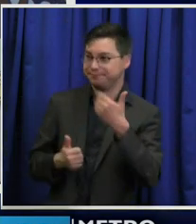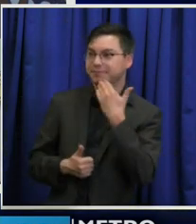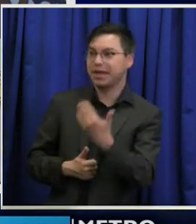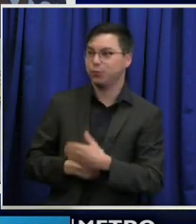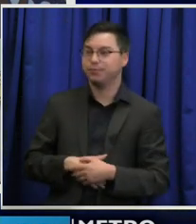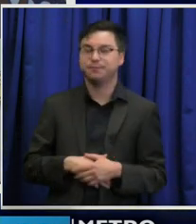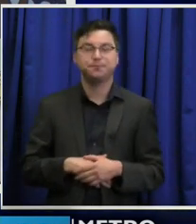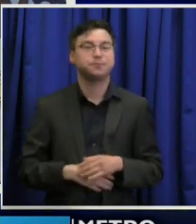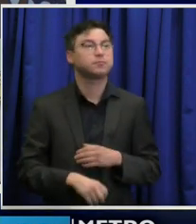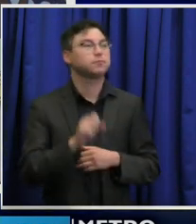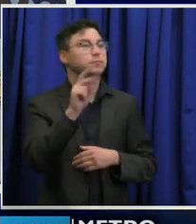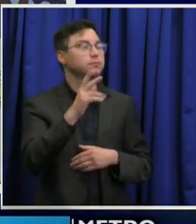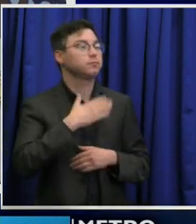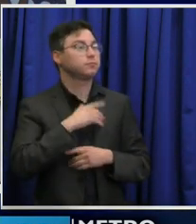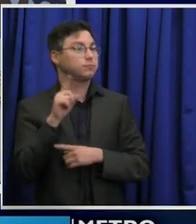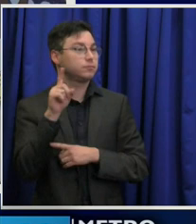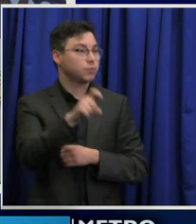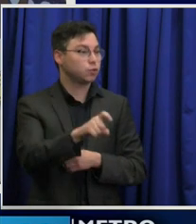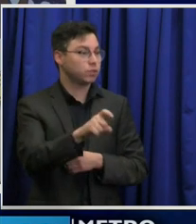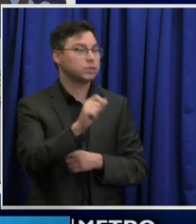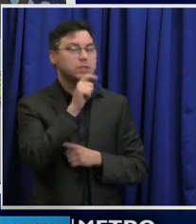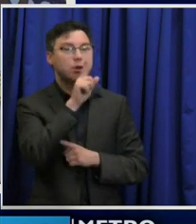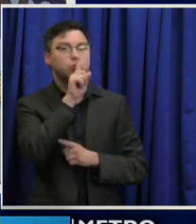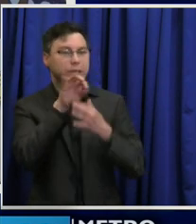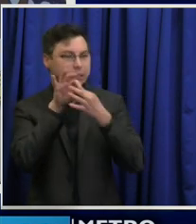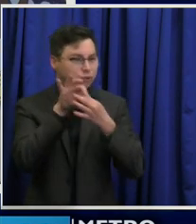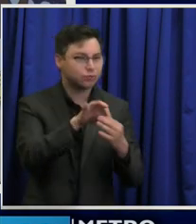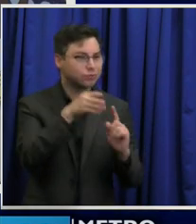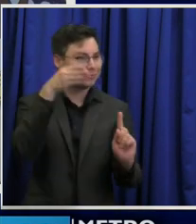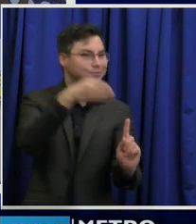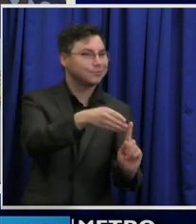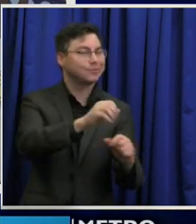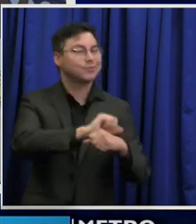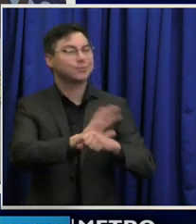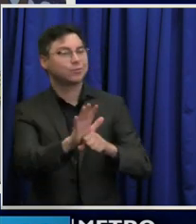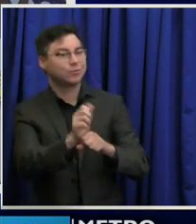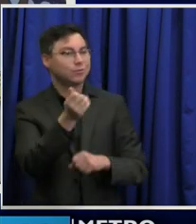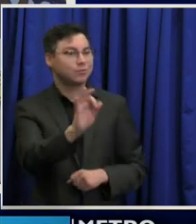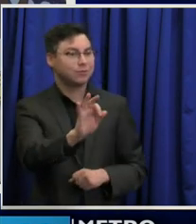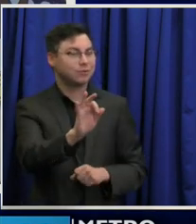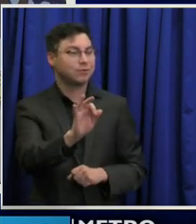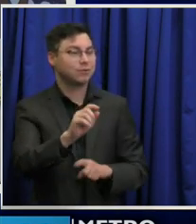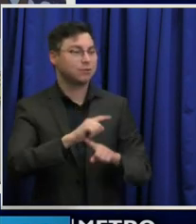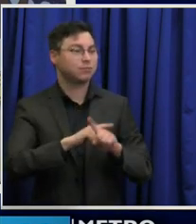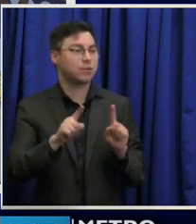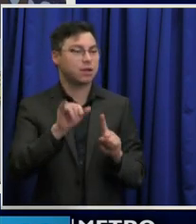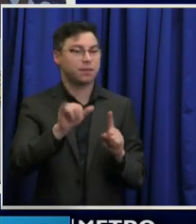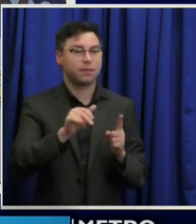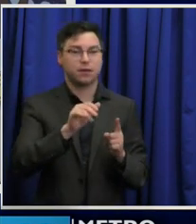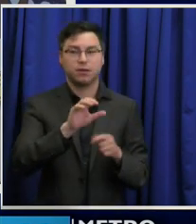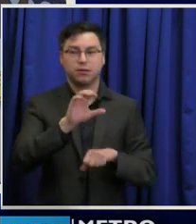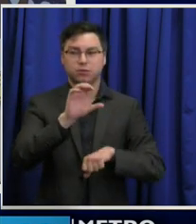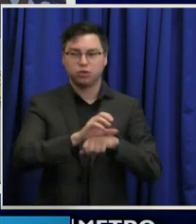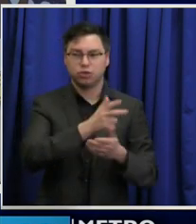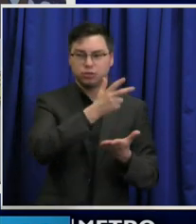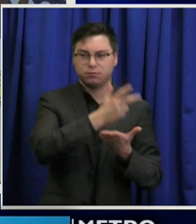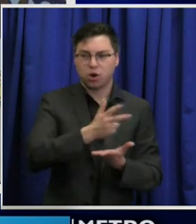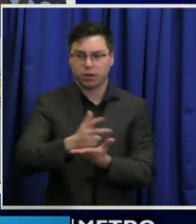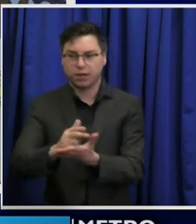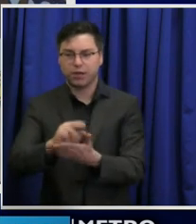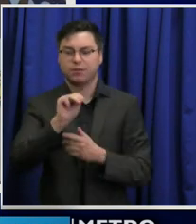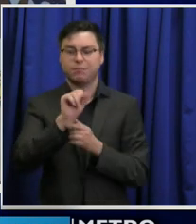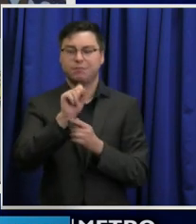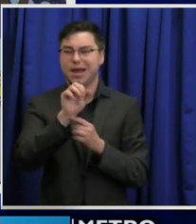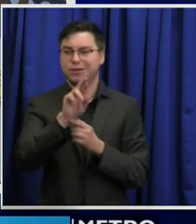All right. My question isn't directly about the coronavirus. It's more related to the Church Street Park Improvements Master Plan. We're seeing